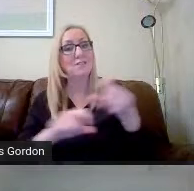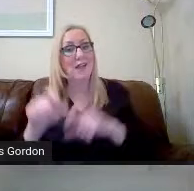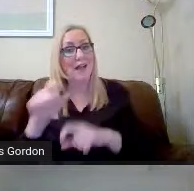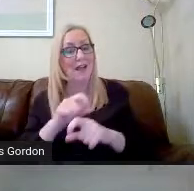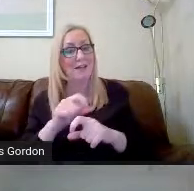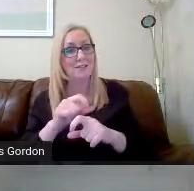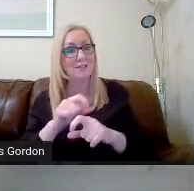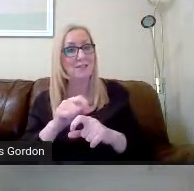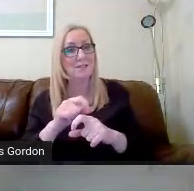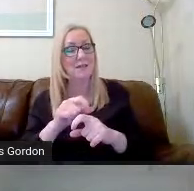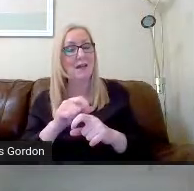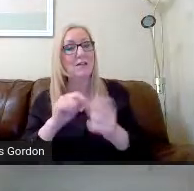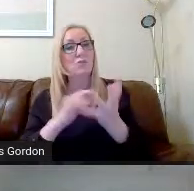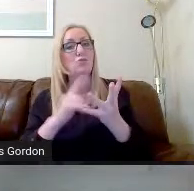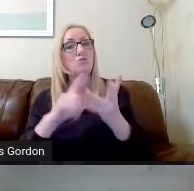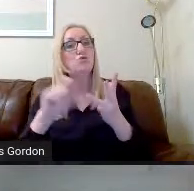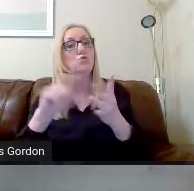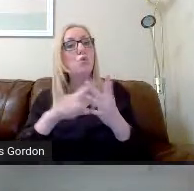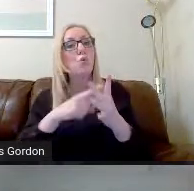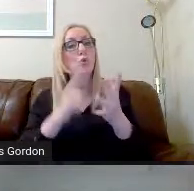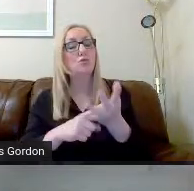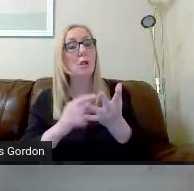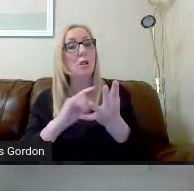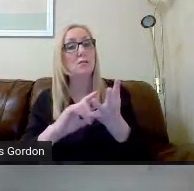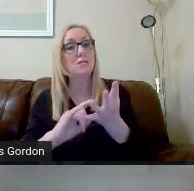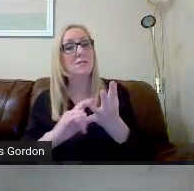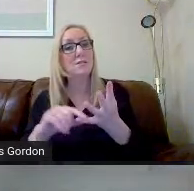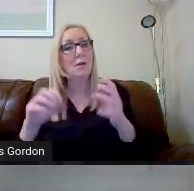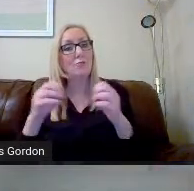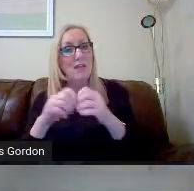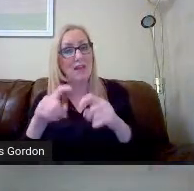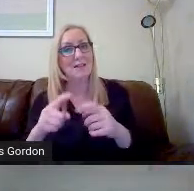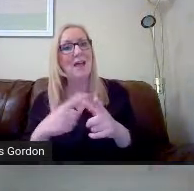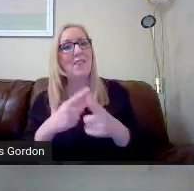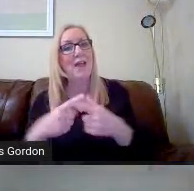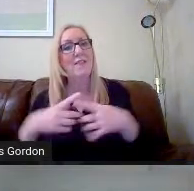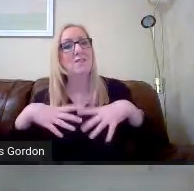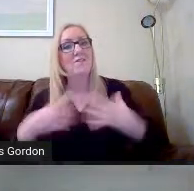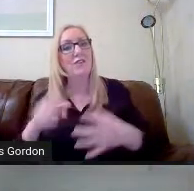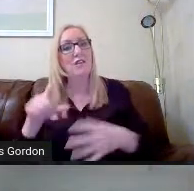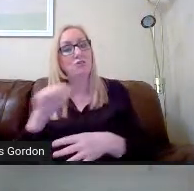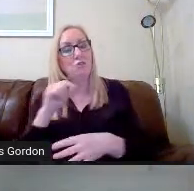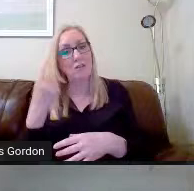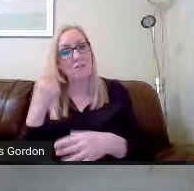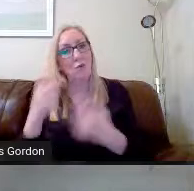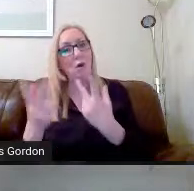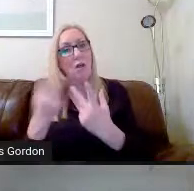five of the eight subjects. And then there's a free choice for the others.